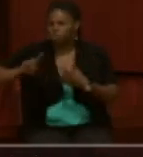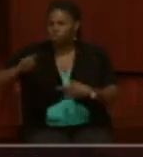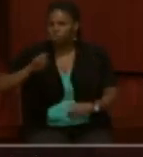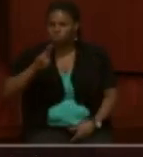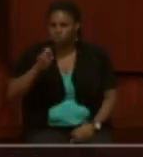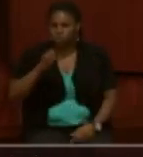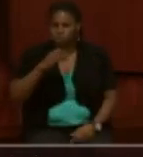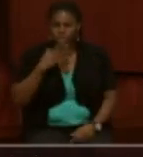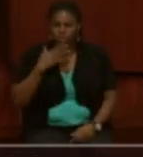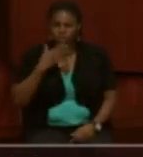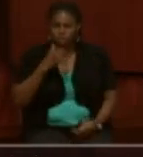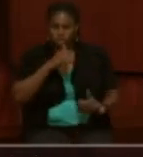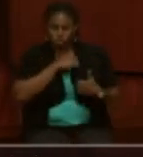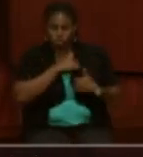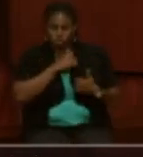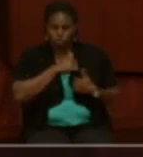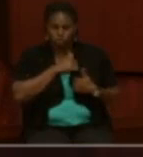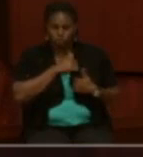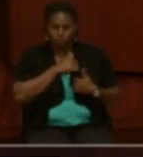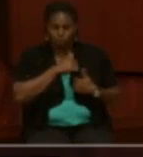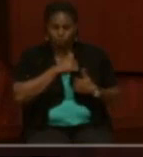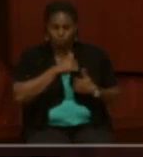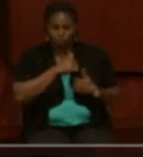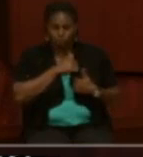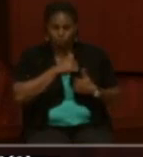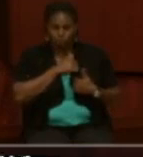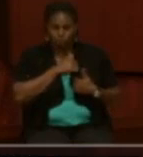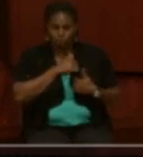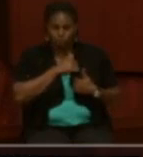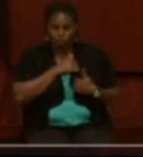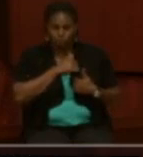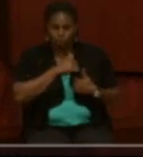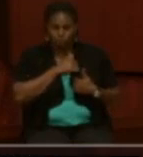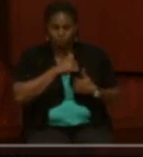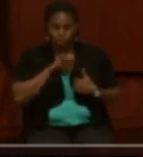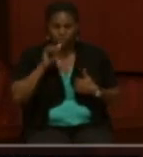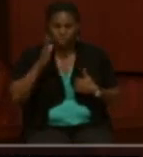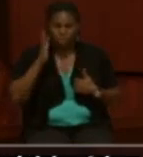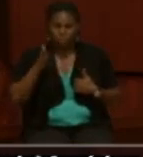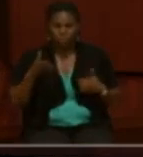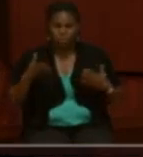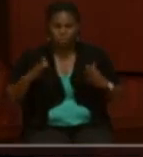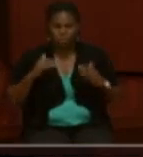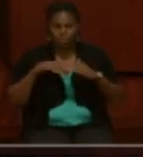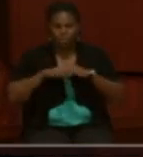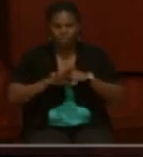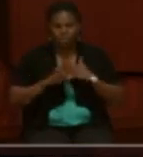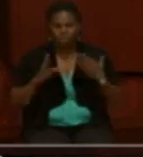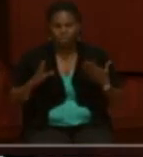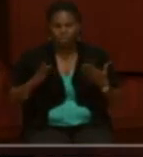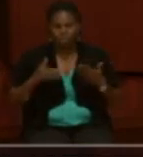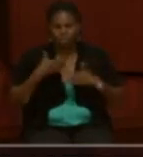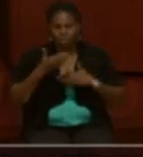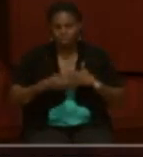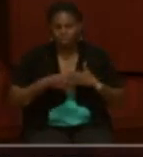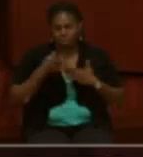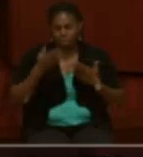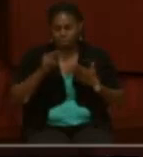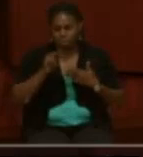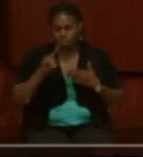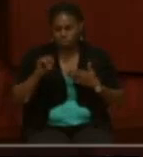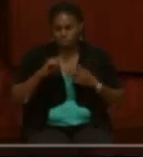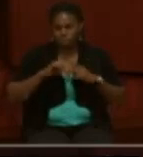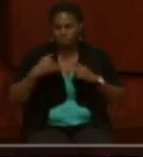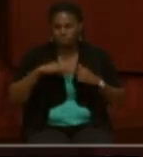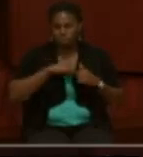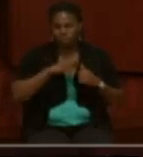troop unit and then that would be the springboard to then getting into the next unit. But we do have several records related to these